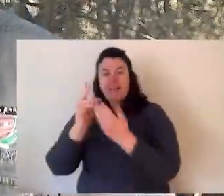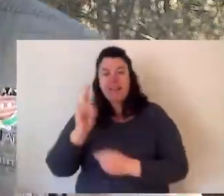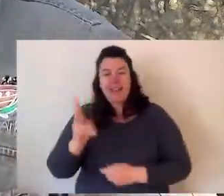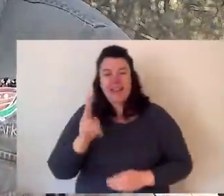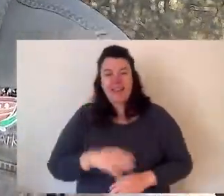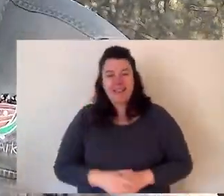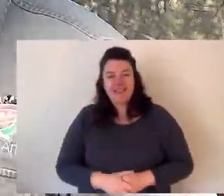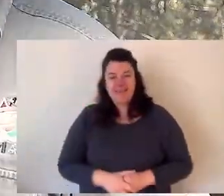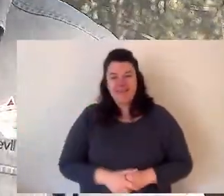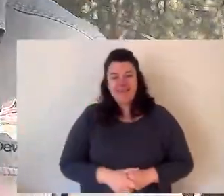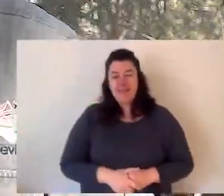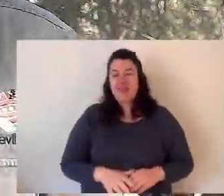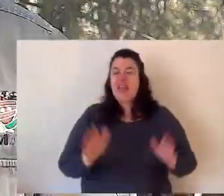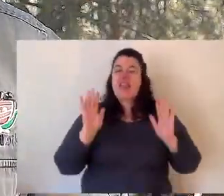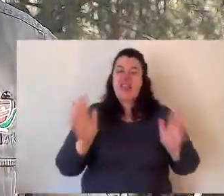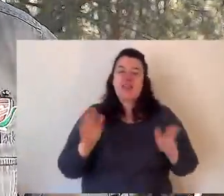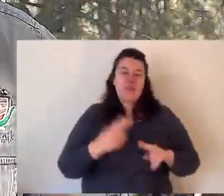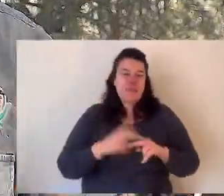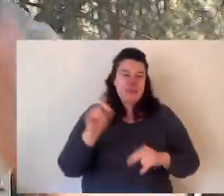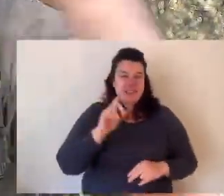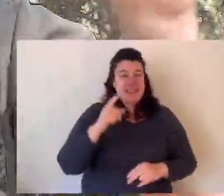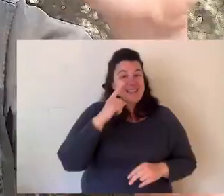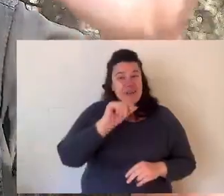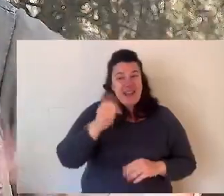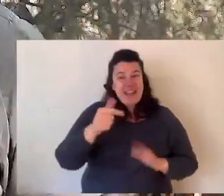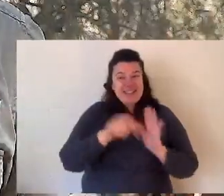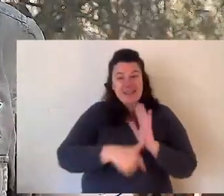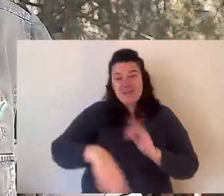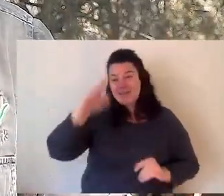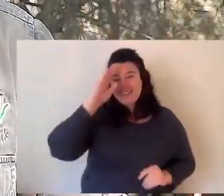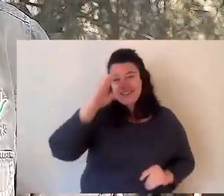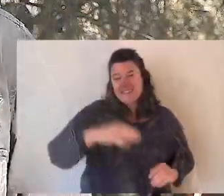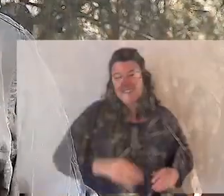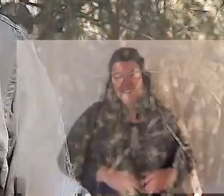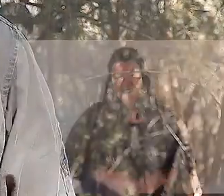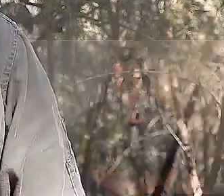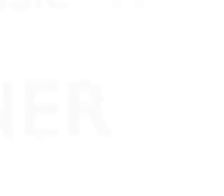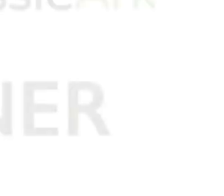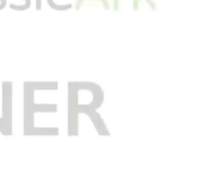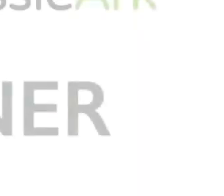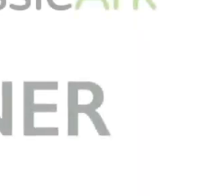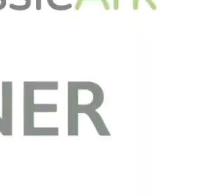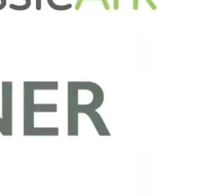And the joey's becoming adults and breeding themselves. Now that's all for today. See you next time.